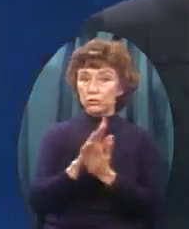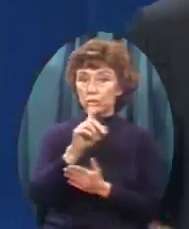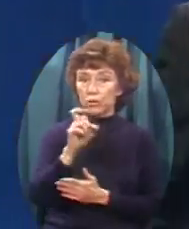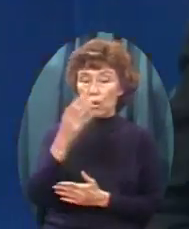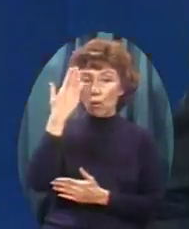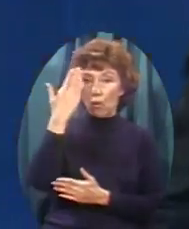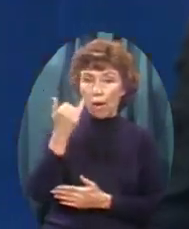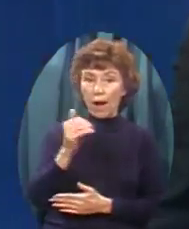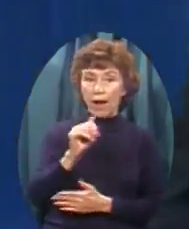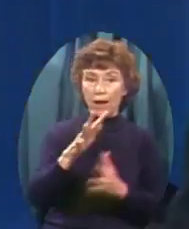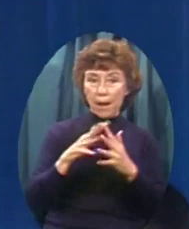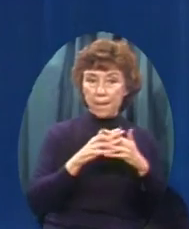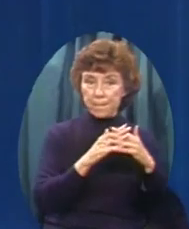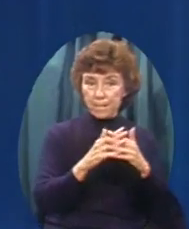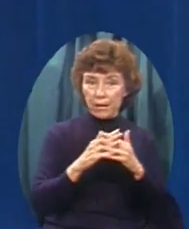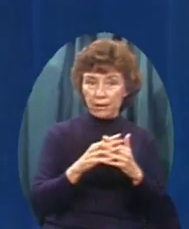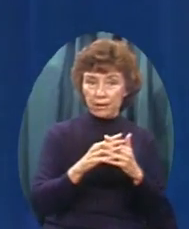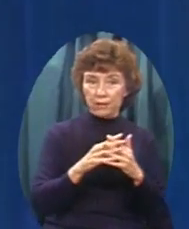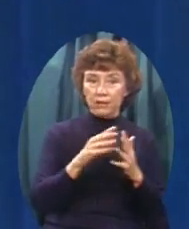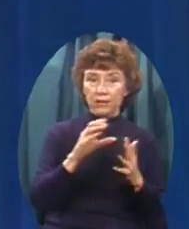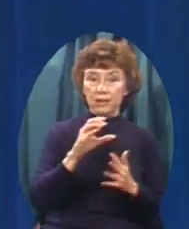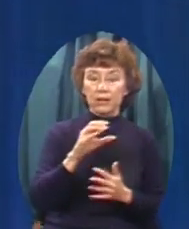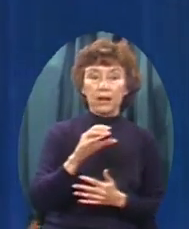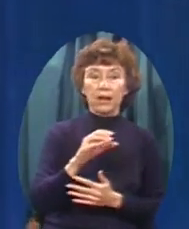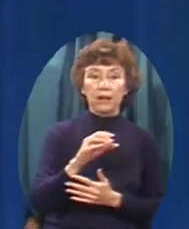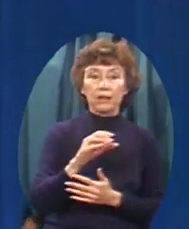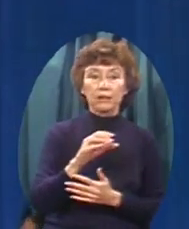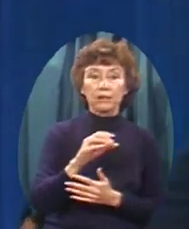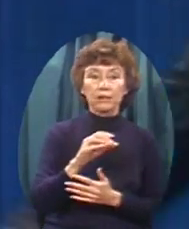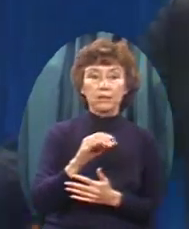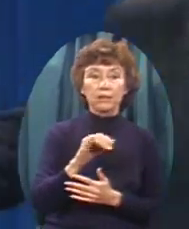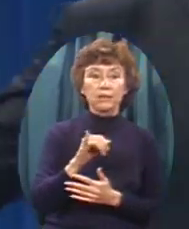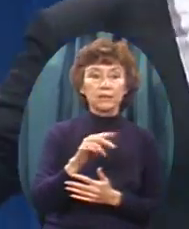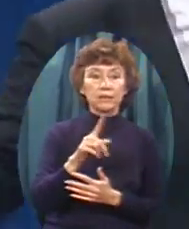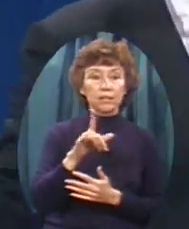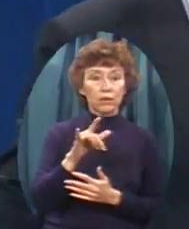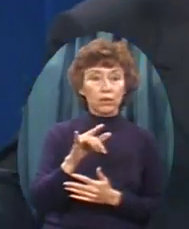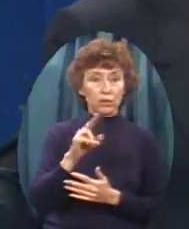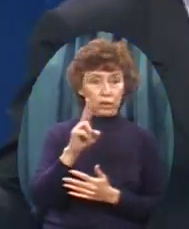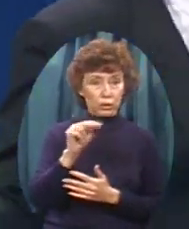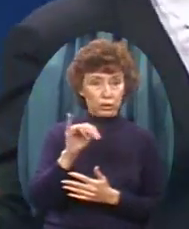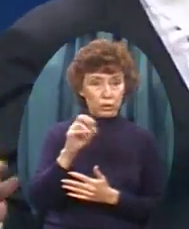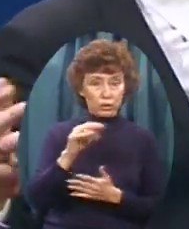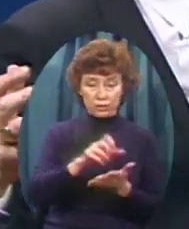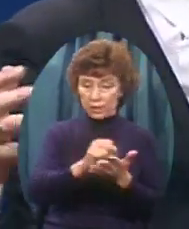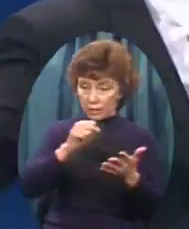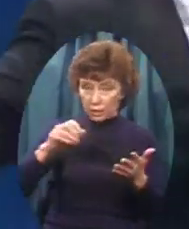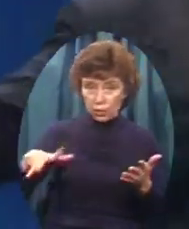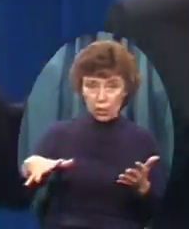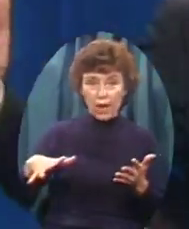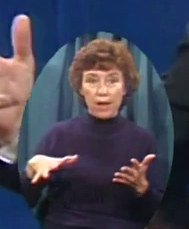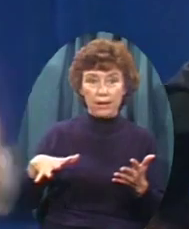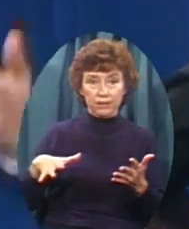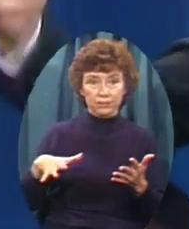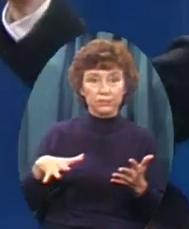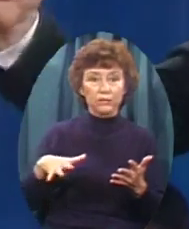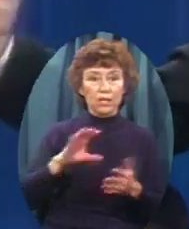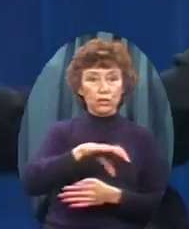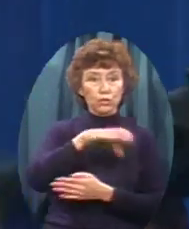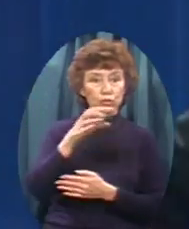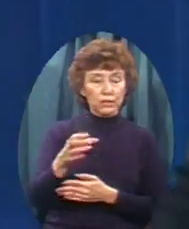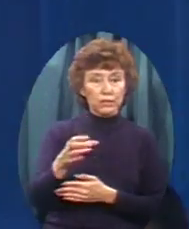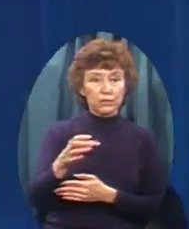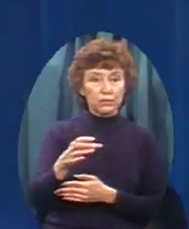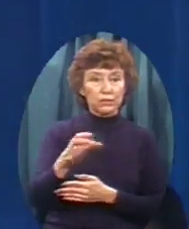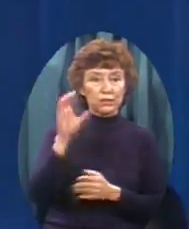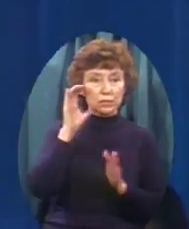Liberties Union Jerking manger scenes Out of city halls Do you know why There's a challenge To even having chaplains For the Senate And the